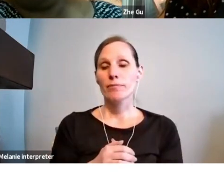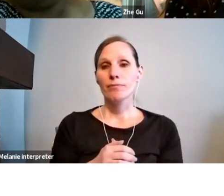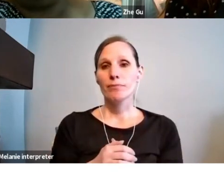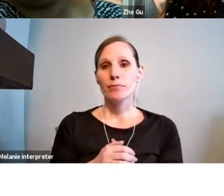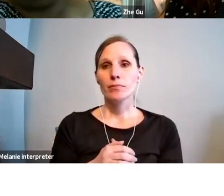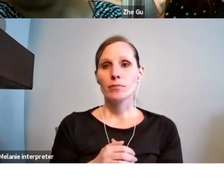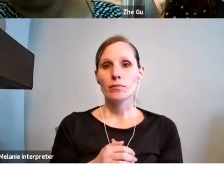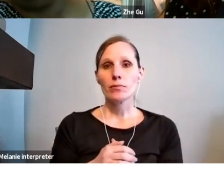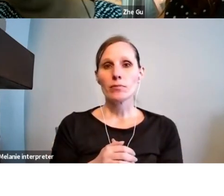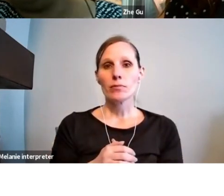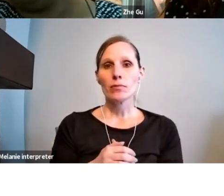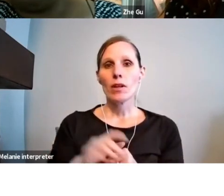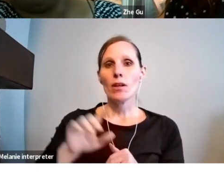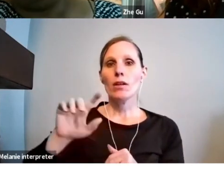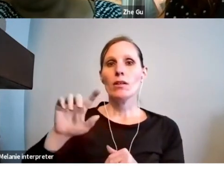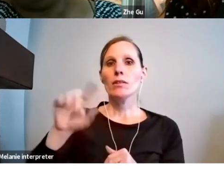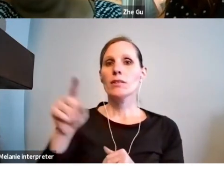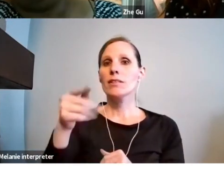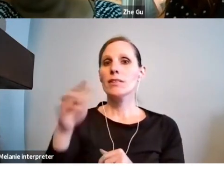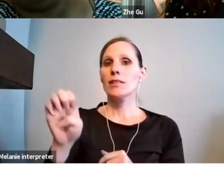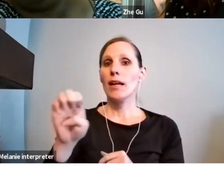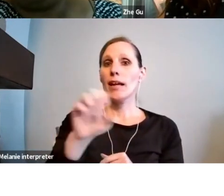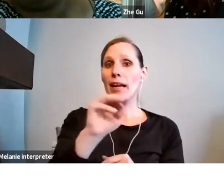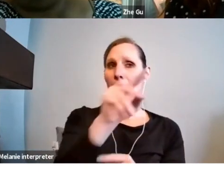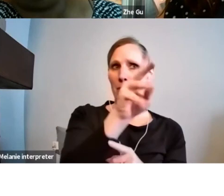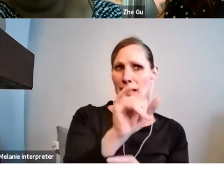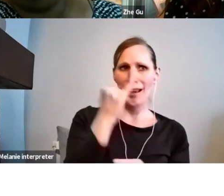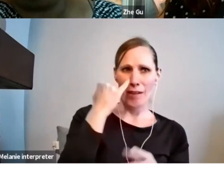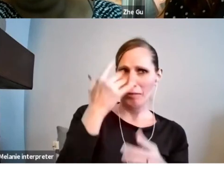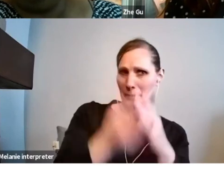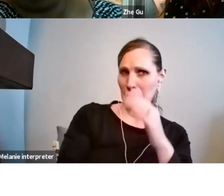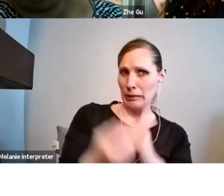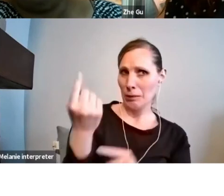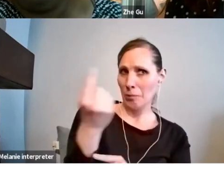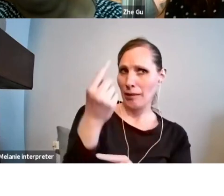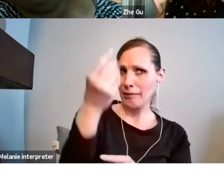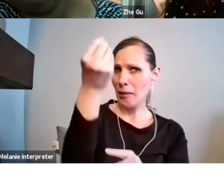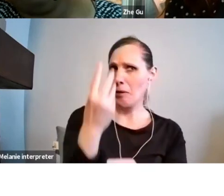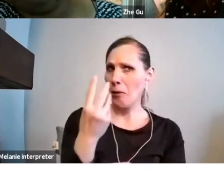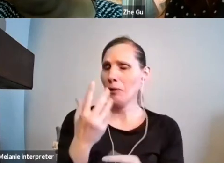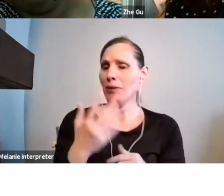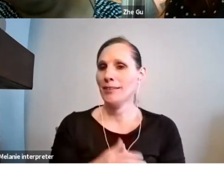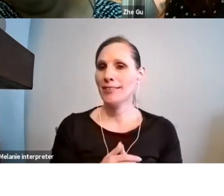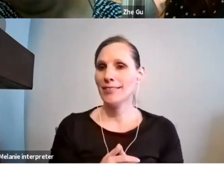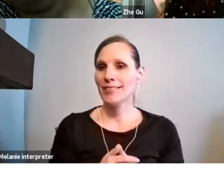And Faye and Emily, if you feel like I've left anything out, do you feel free to jump in?